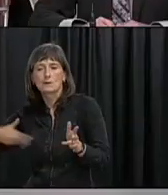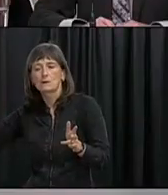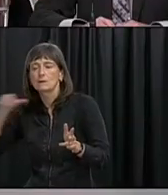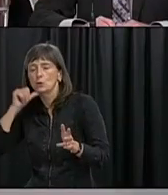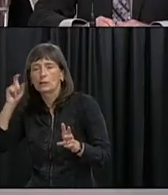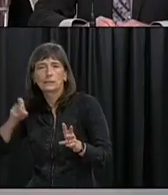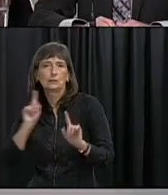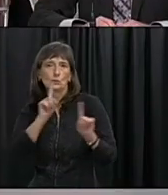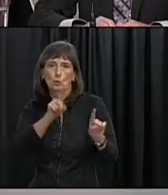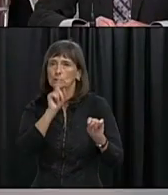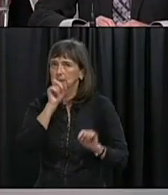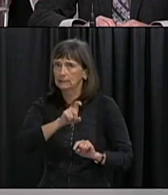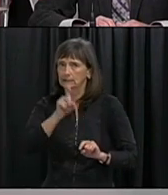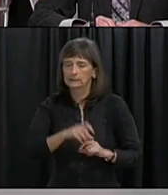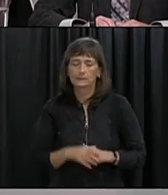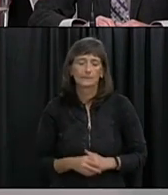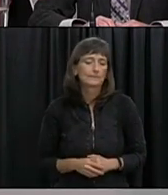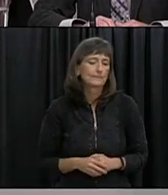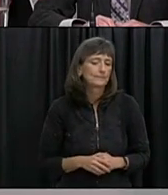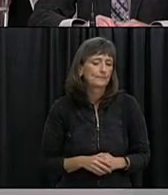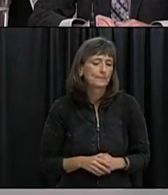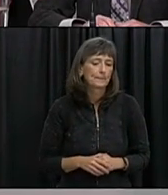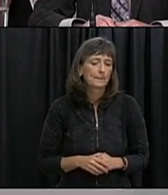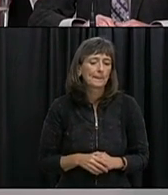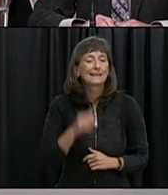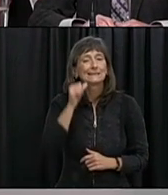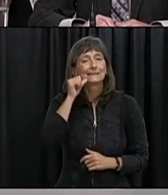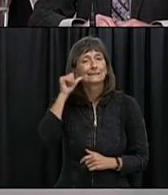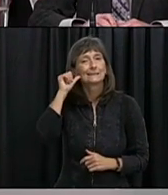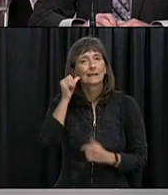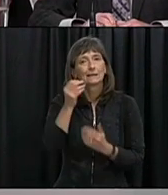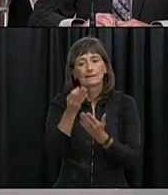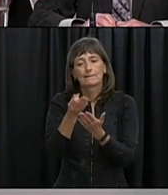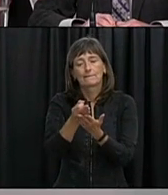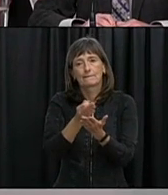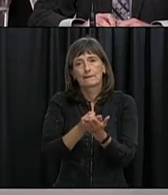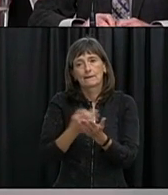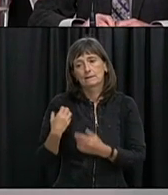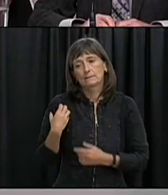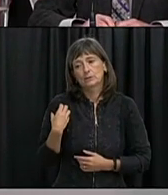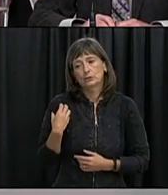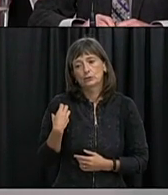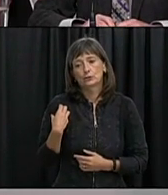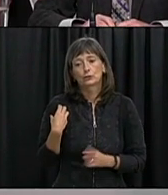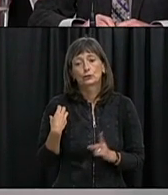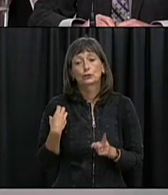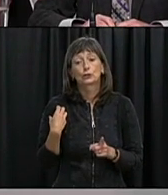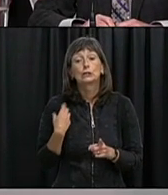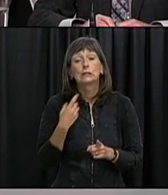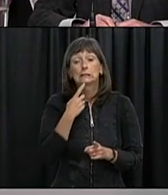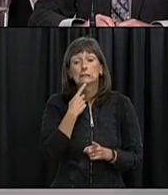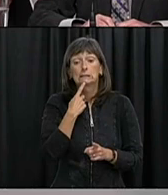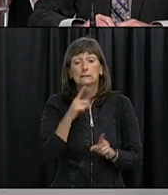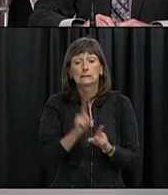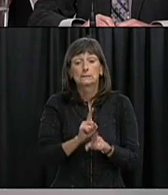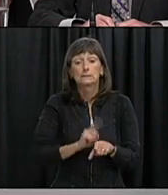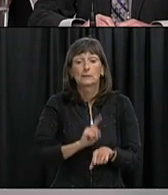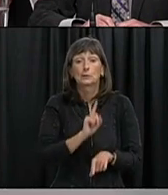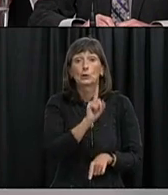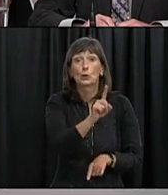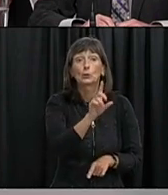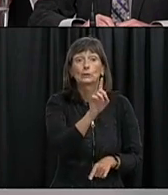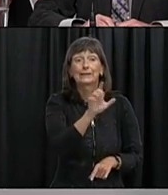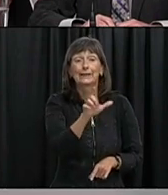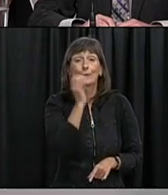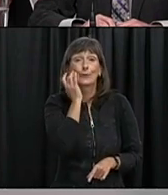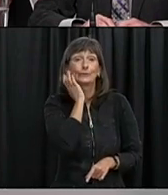I know, we know, notified yesterday that our finance minister was in a hotel in Dear Lake, that was listed late